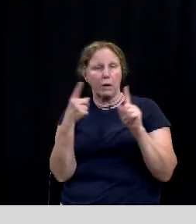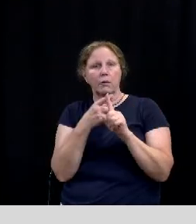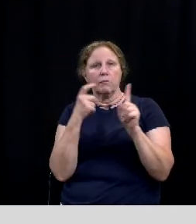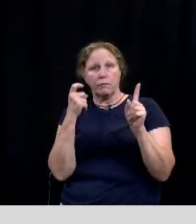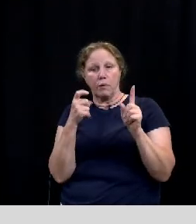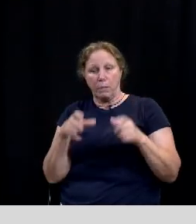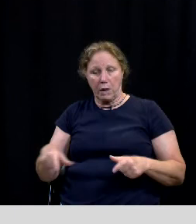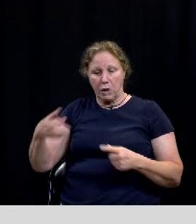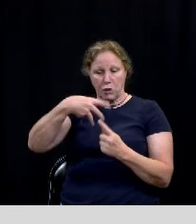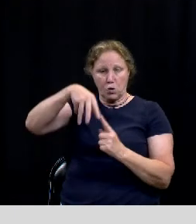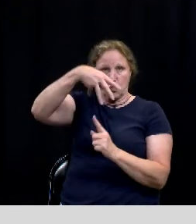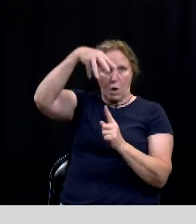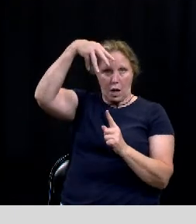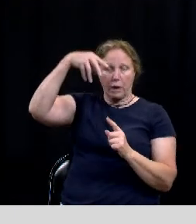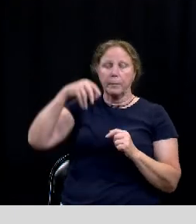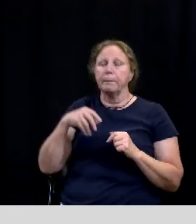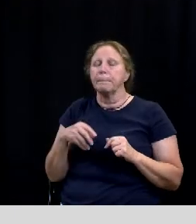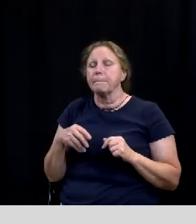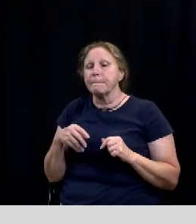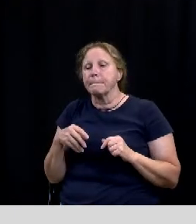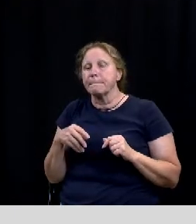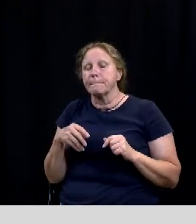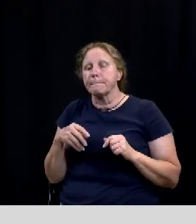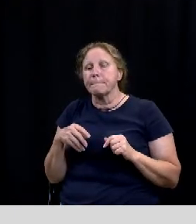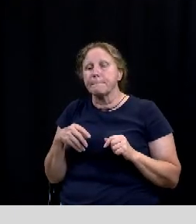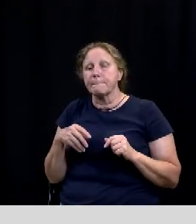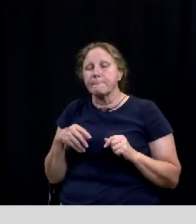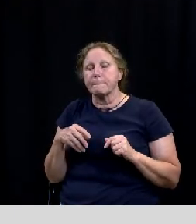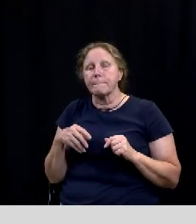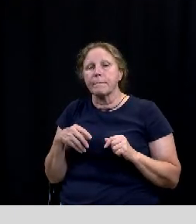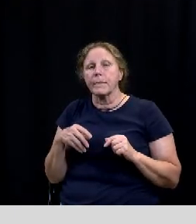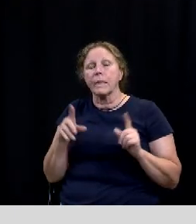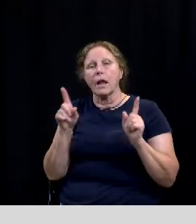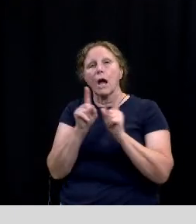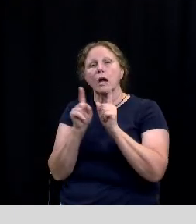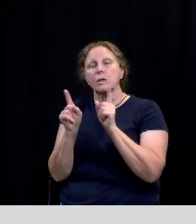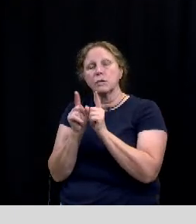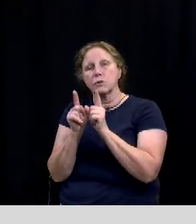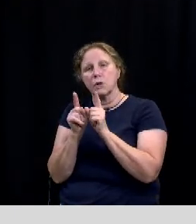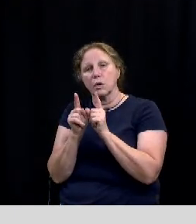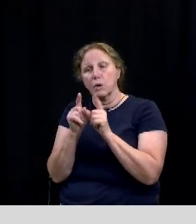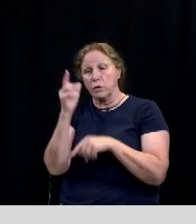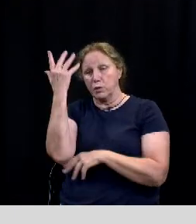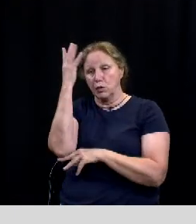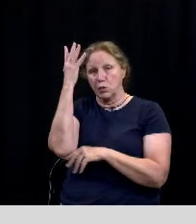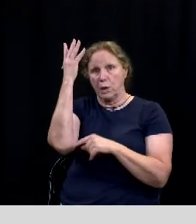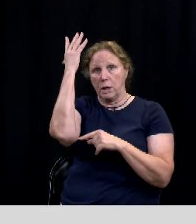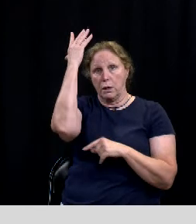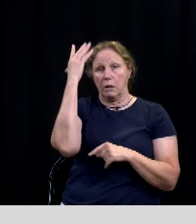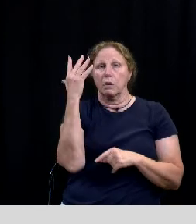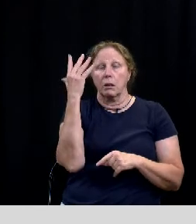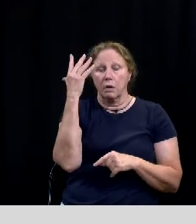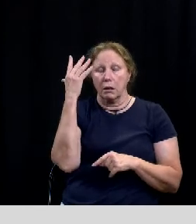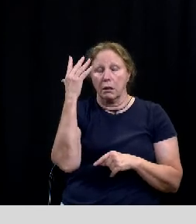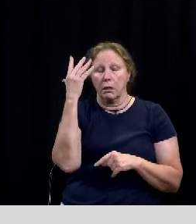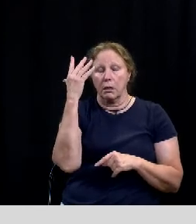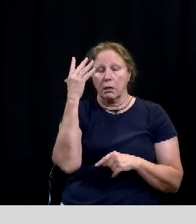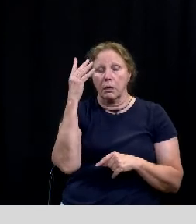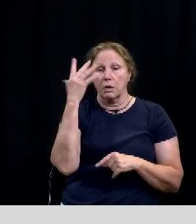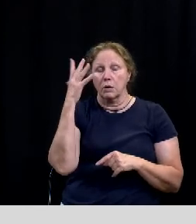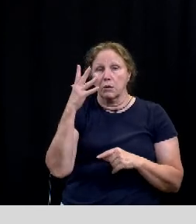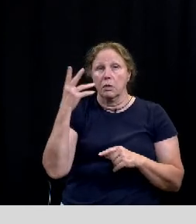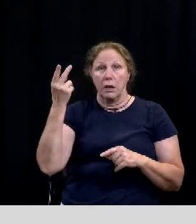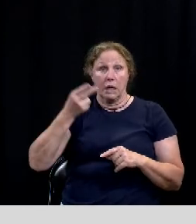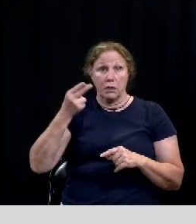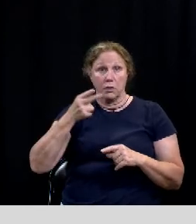trunk lighting below um additionally the the tree will be placed uh the the the tree that's historically